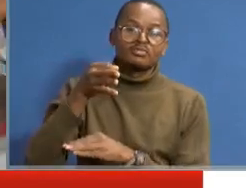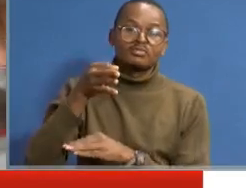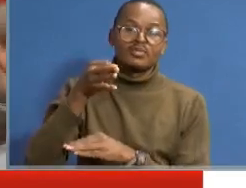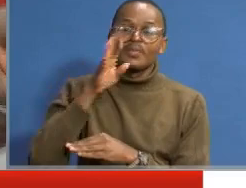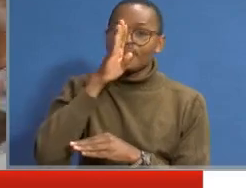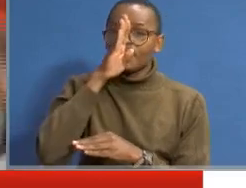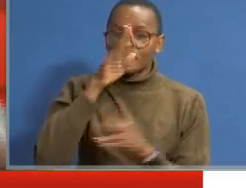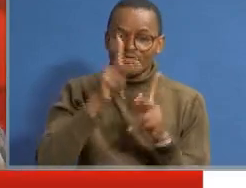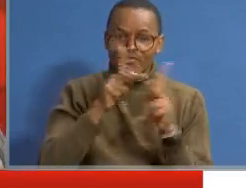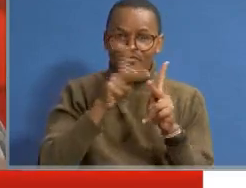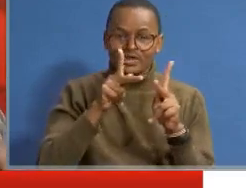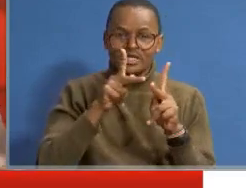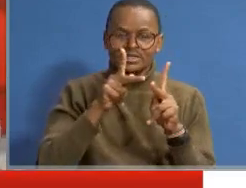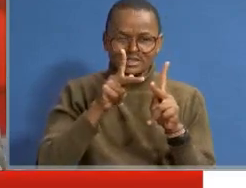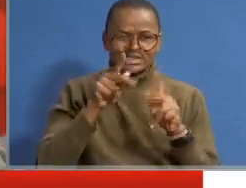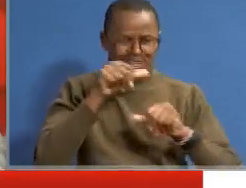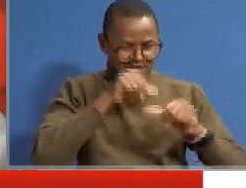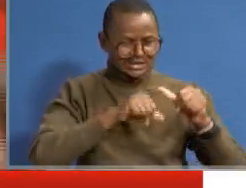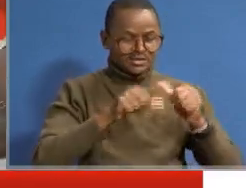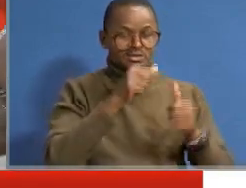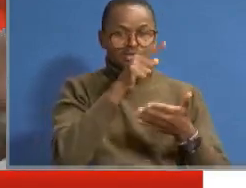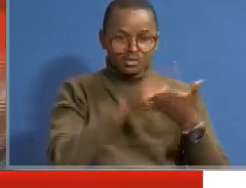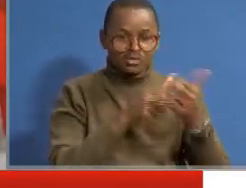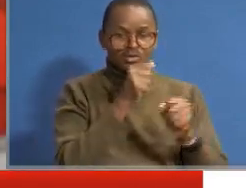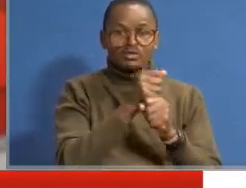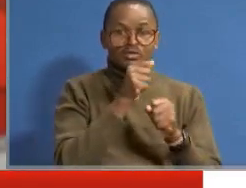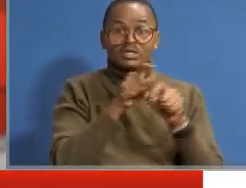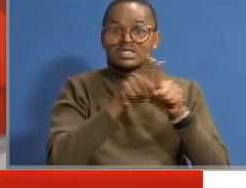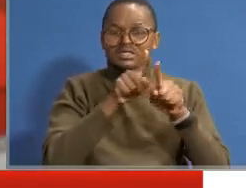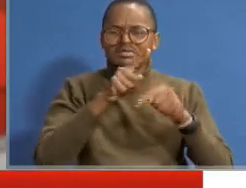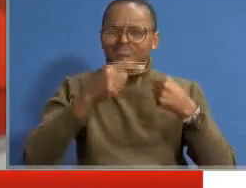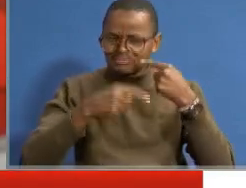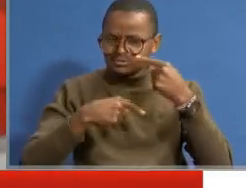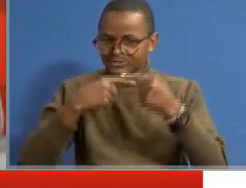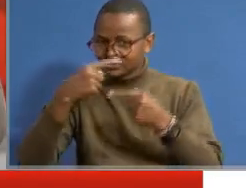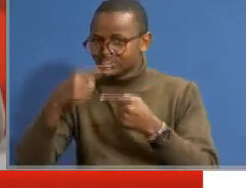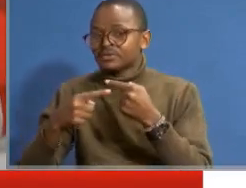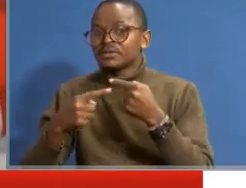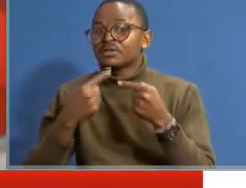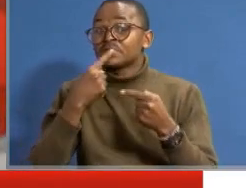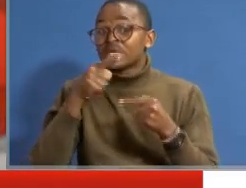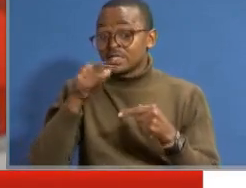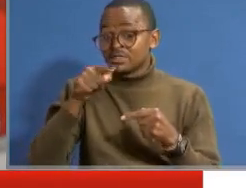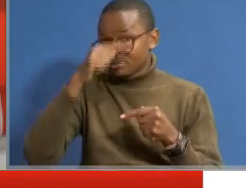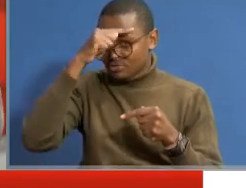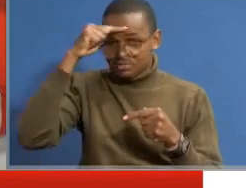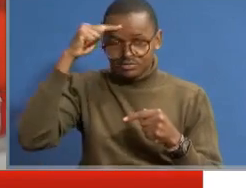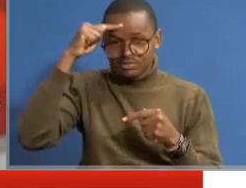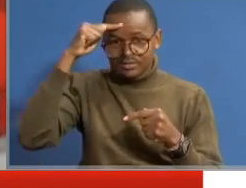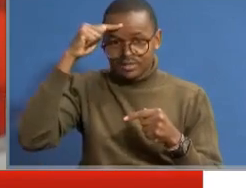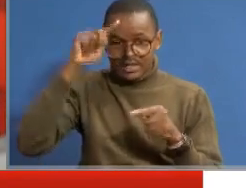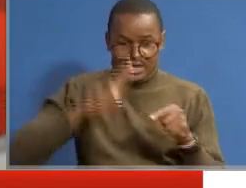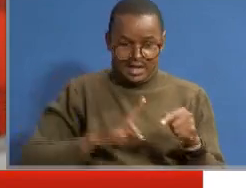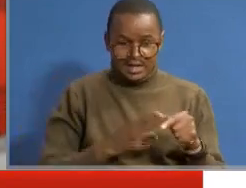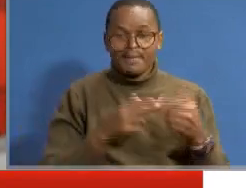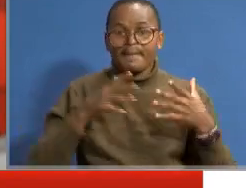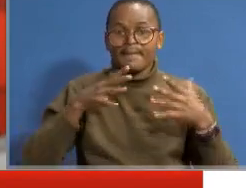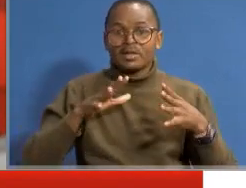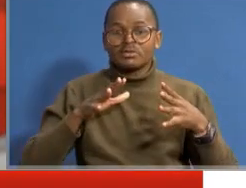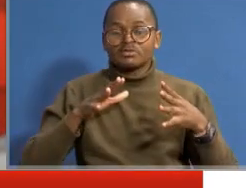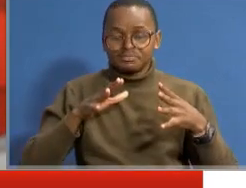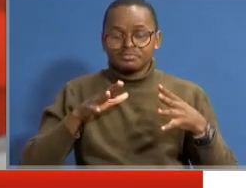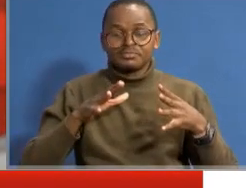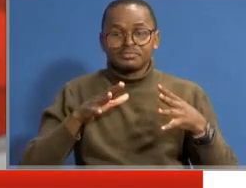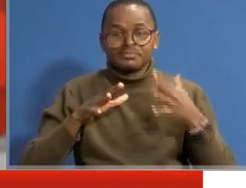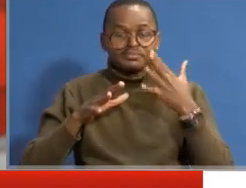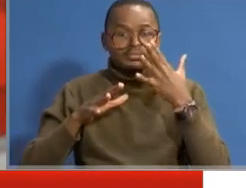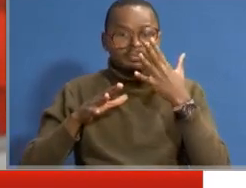Be very aggressive on what you're doing and very consistent. I'm saying this because us as persons with disability,